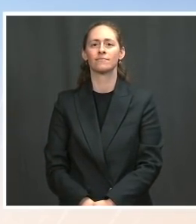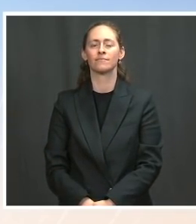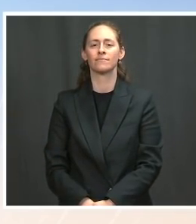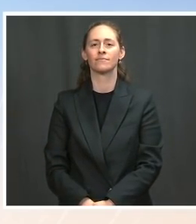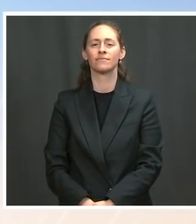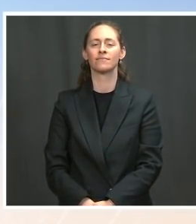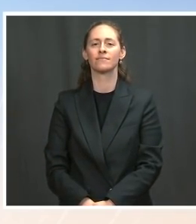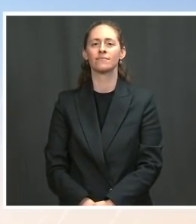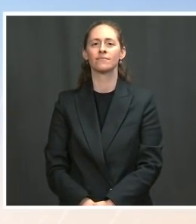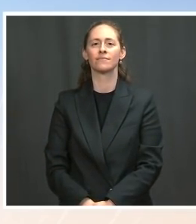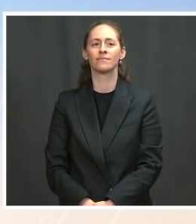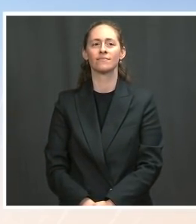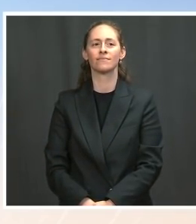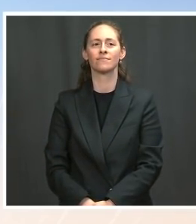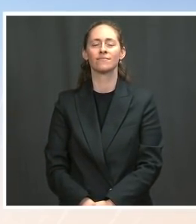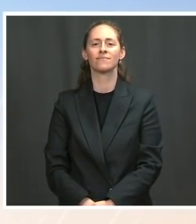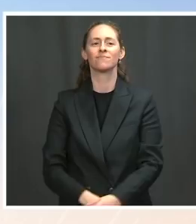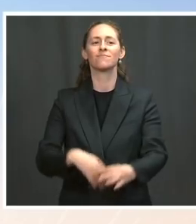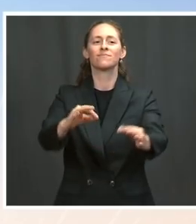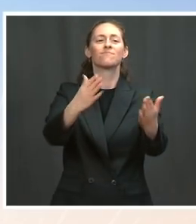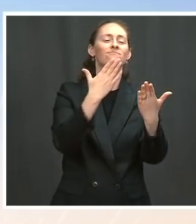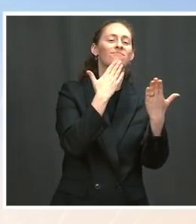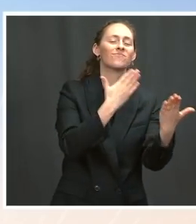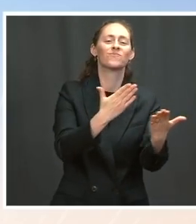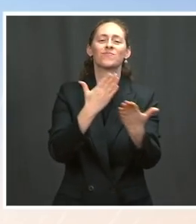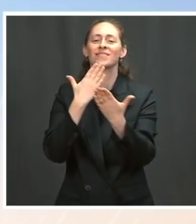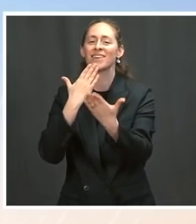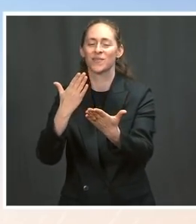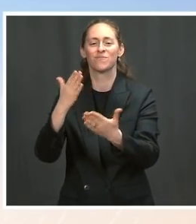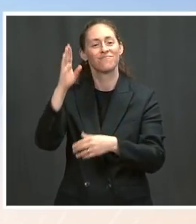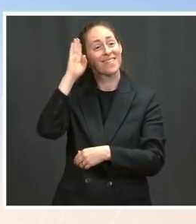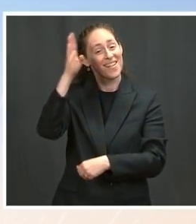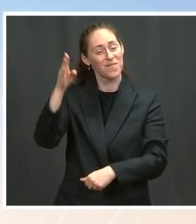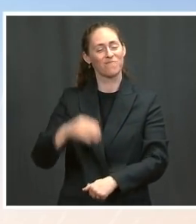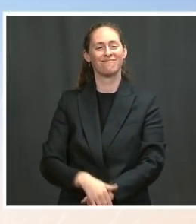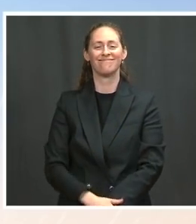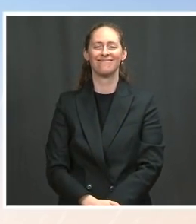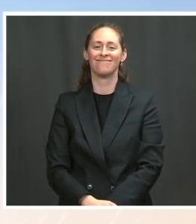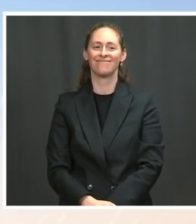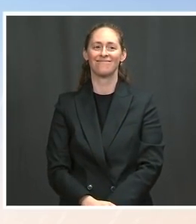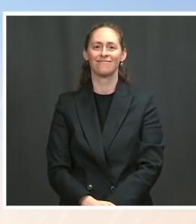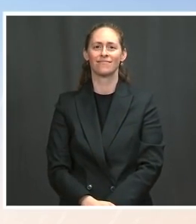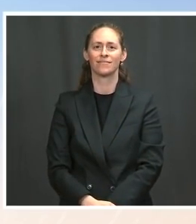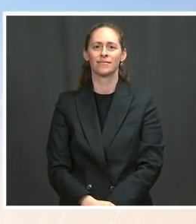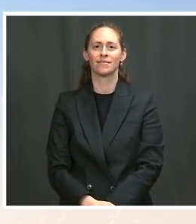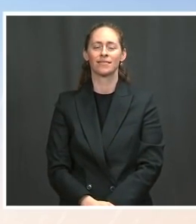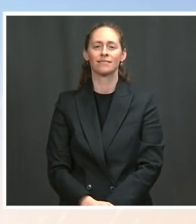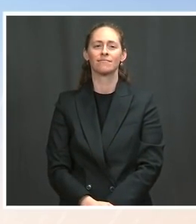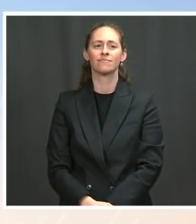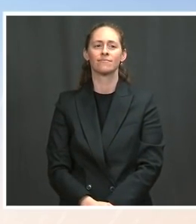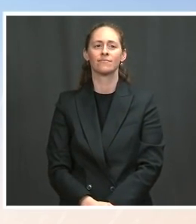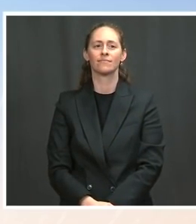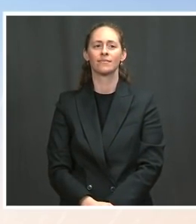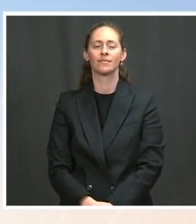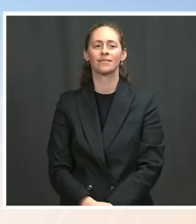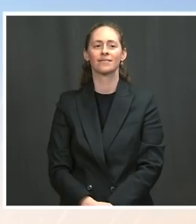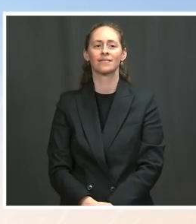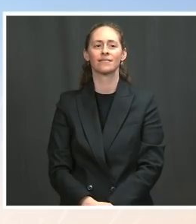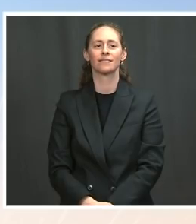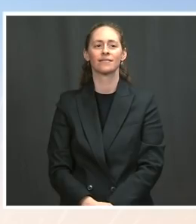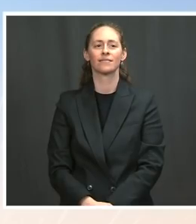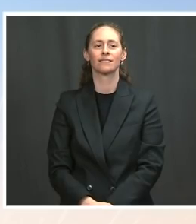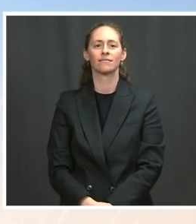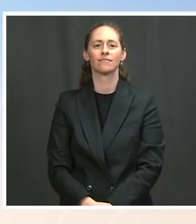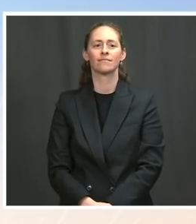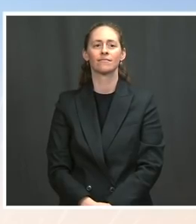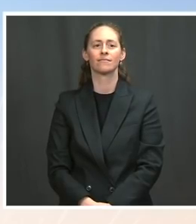Secretary you, Jen. And hello, everyone. It's a pleasure to join you this morning. I'll be pleased to take your questions. But first,